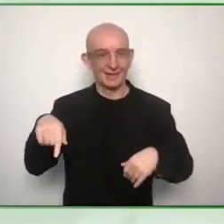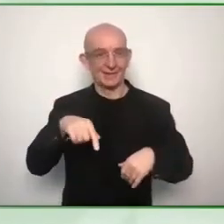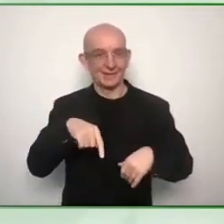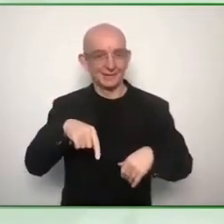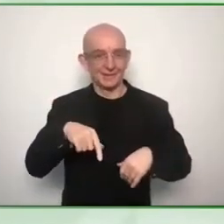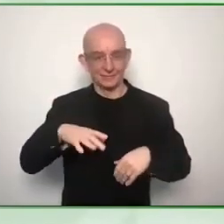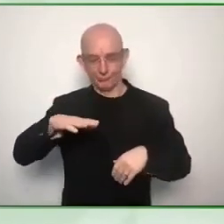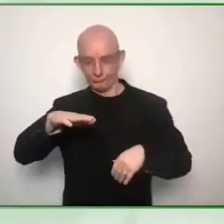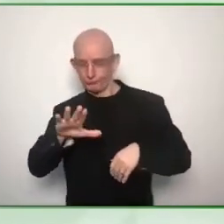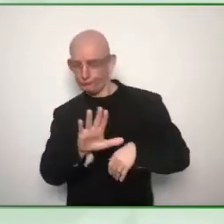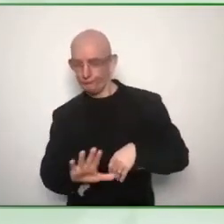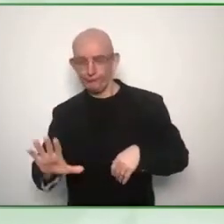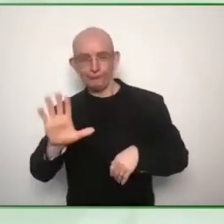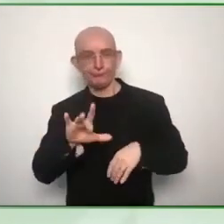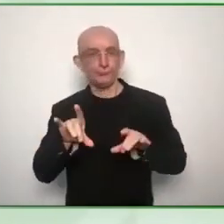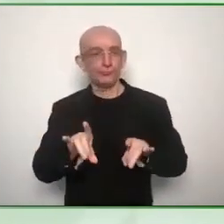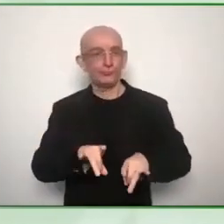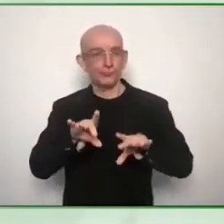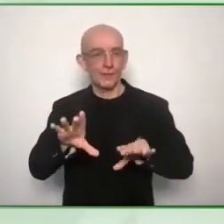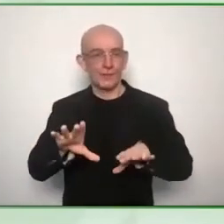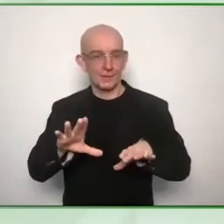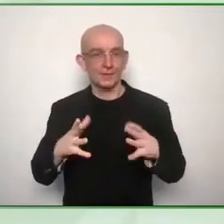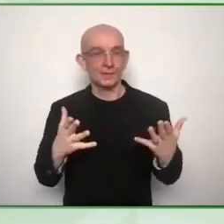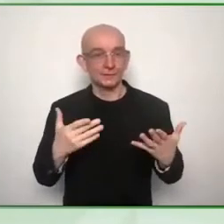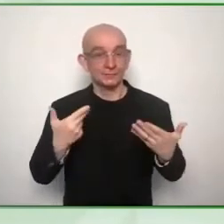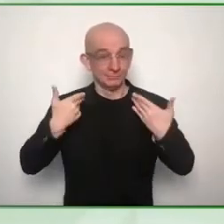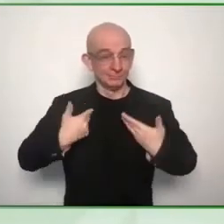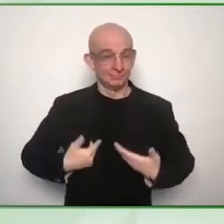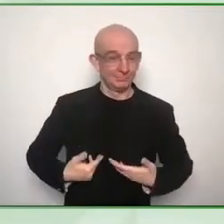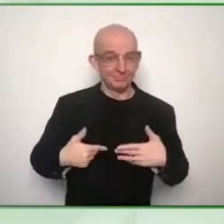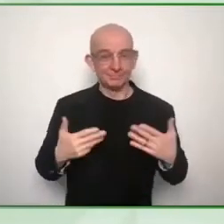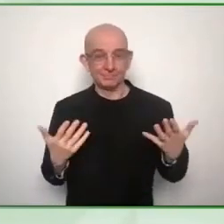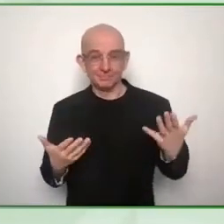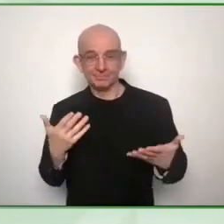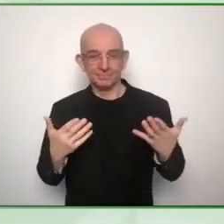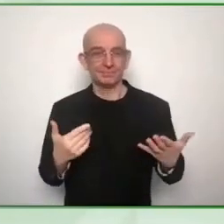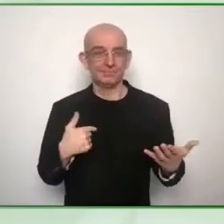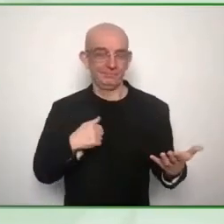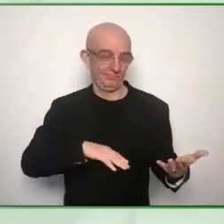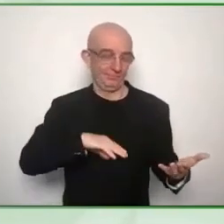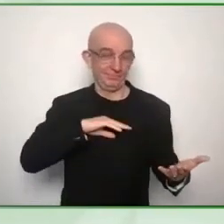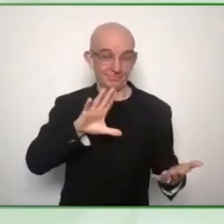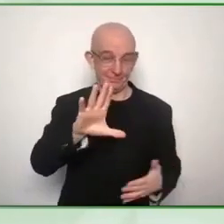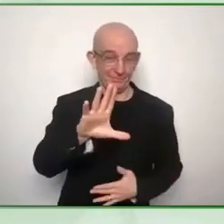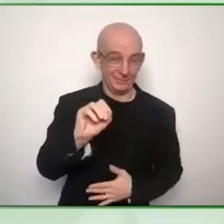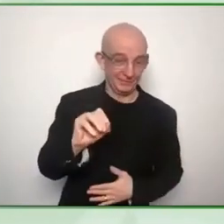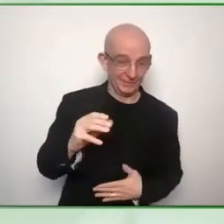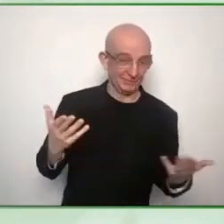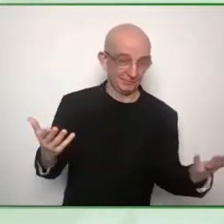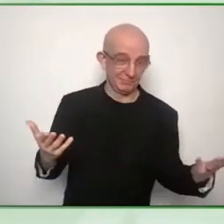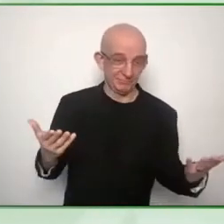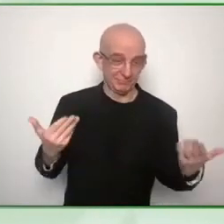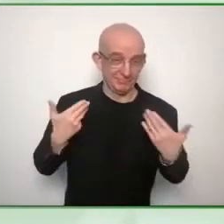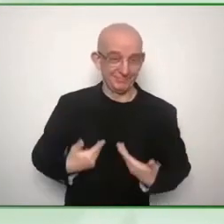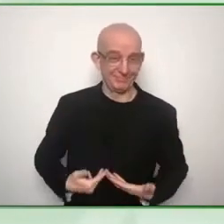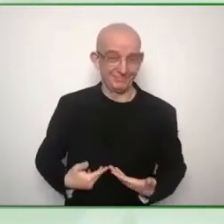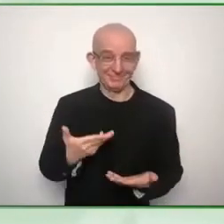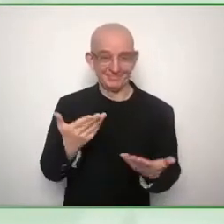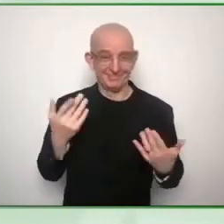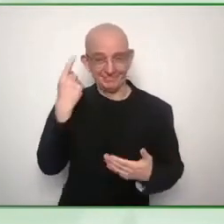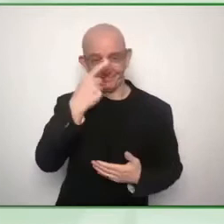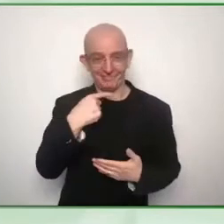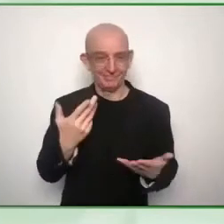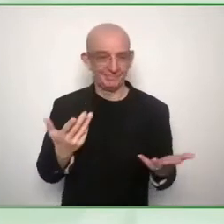wonderful thank you very much brett very to the point um to get you up to speed brett we were talking about the consultation